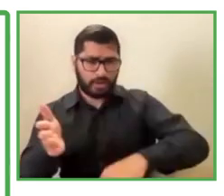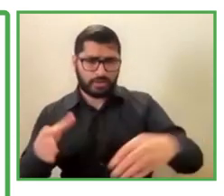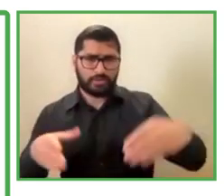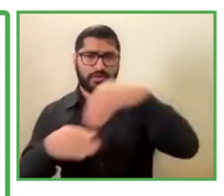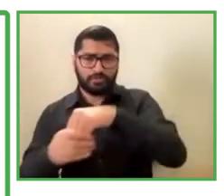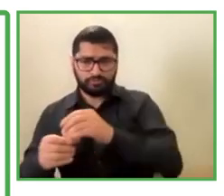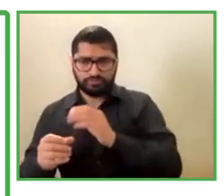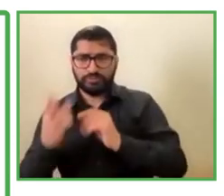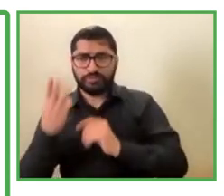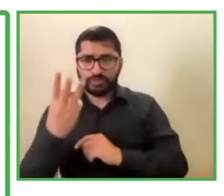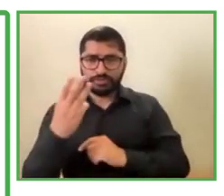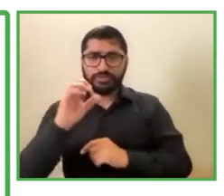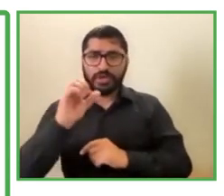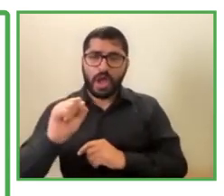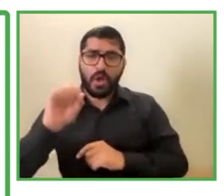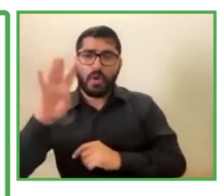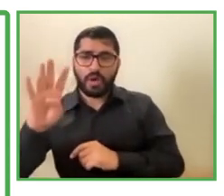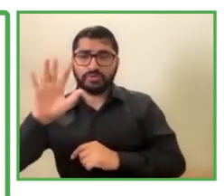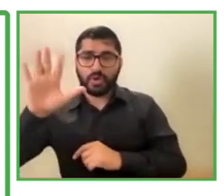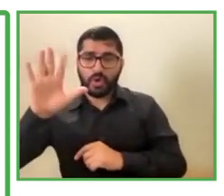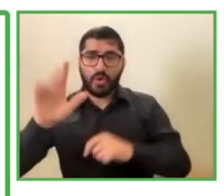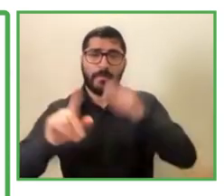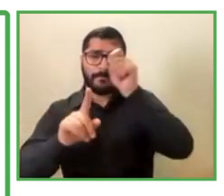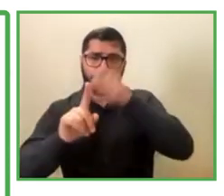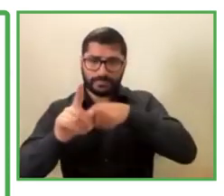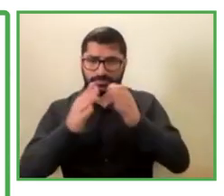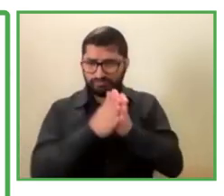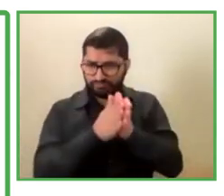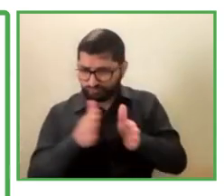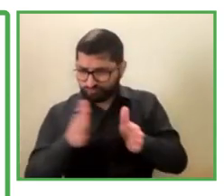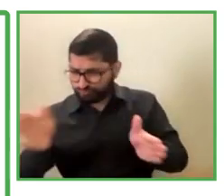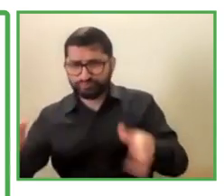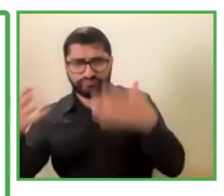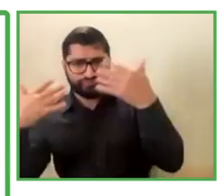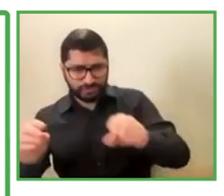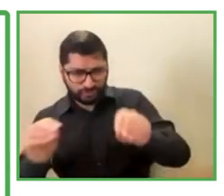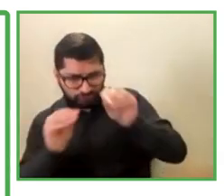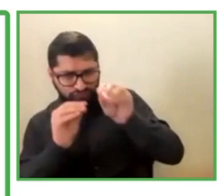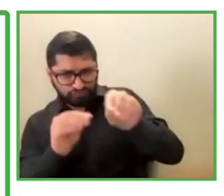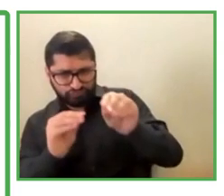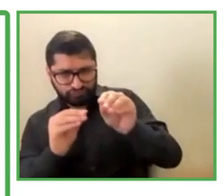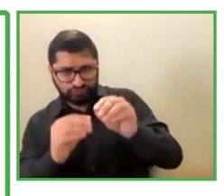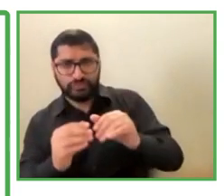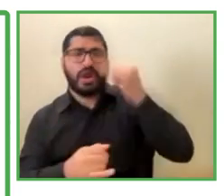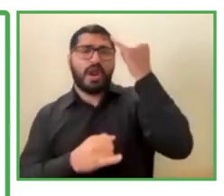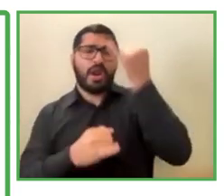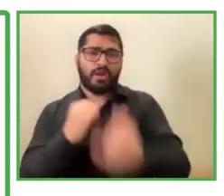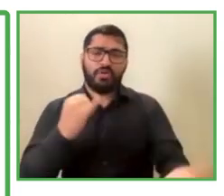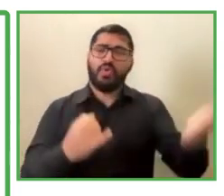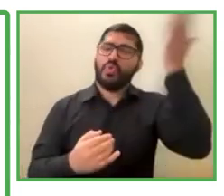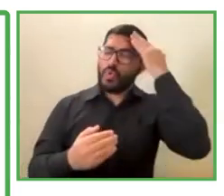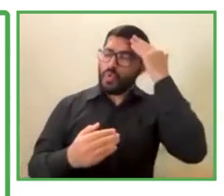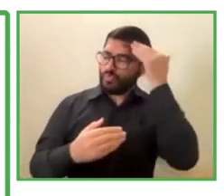four or five months, they will be able to have that skill to count.